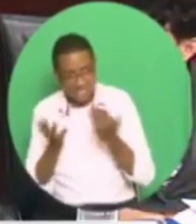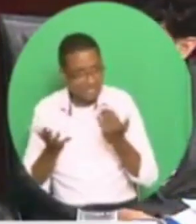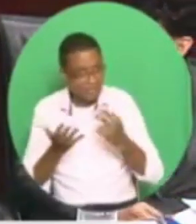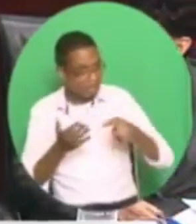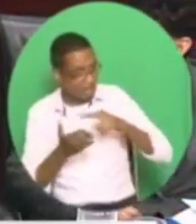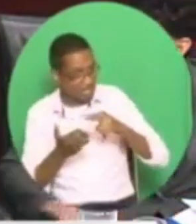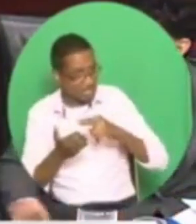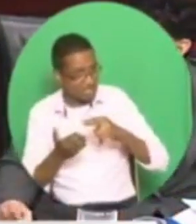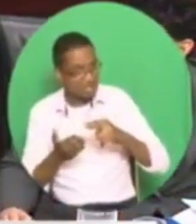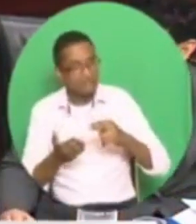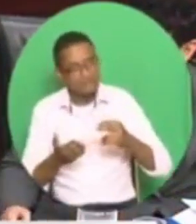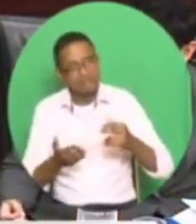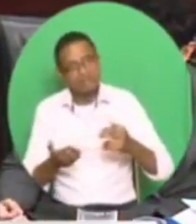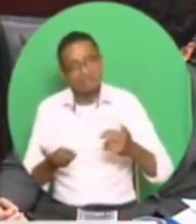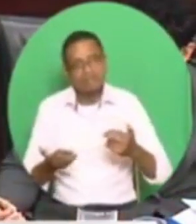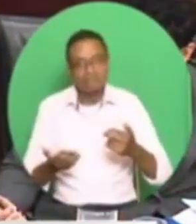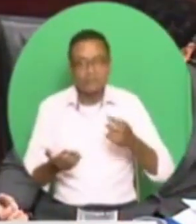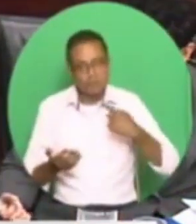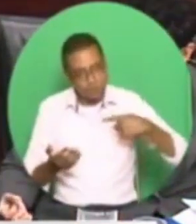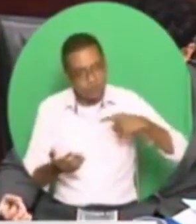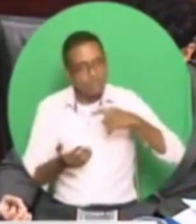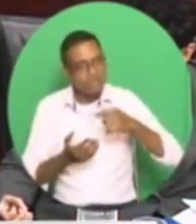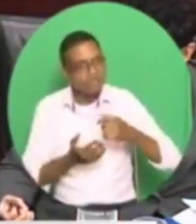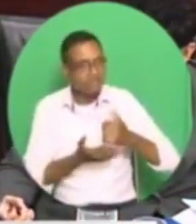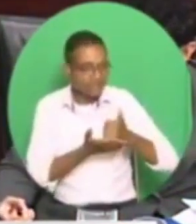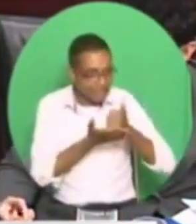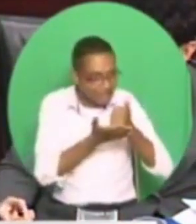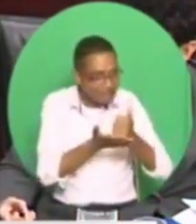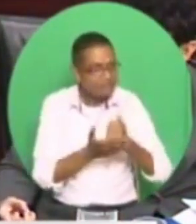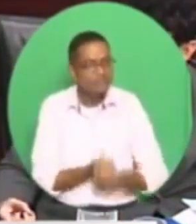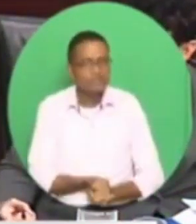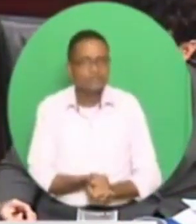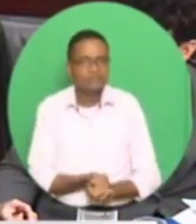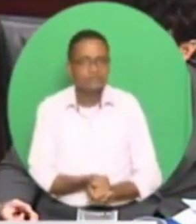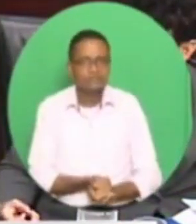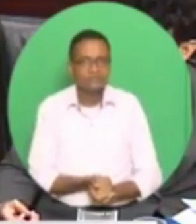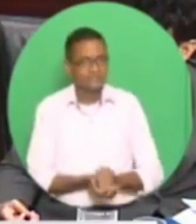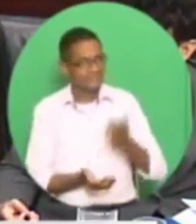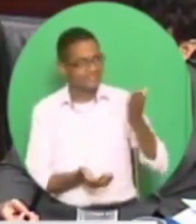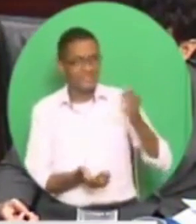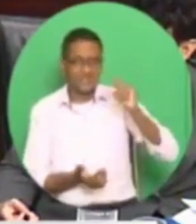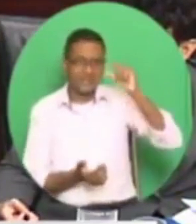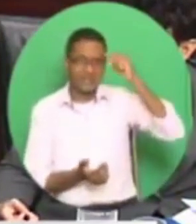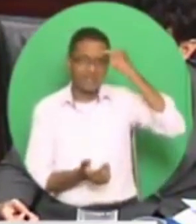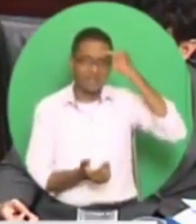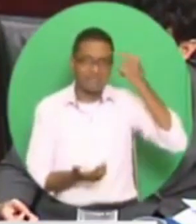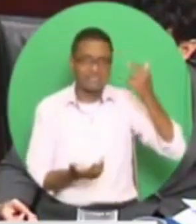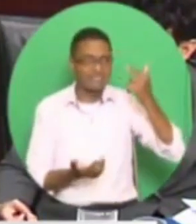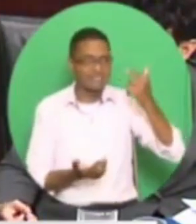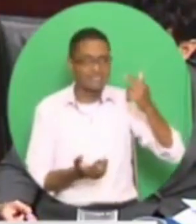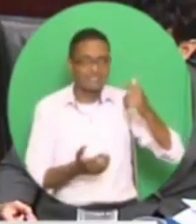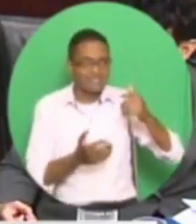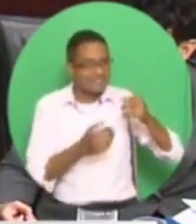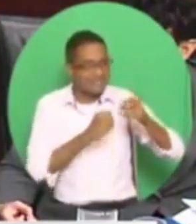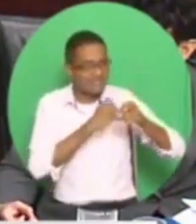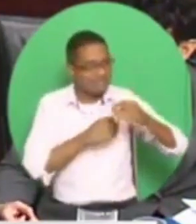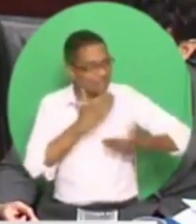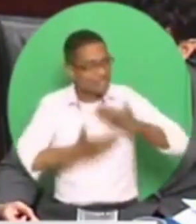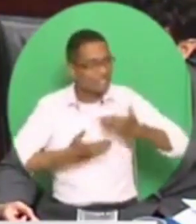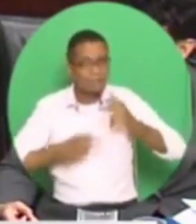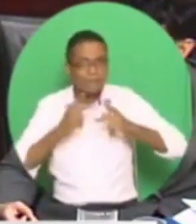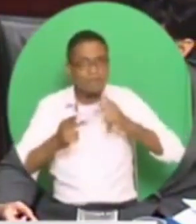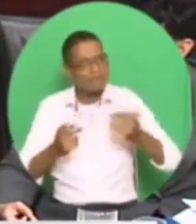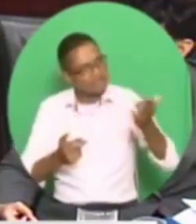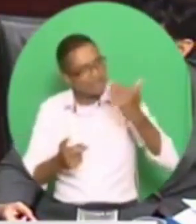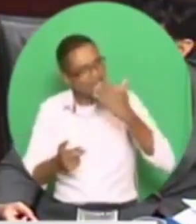This is a government project manager inviting people in a ad to contact them if you want to have a party or wedding or FET. You know what they